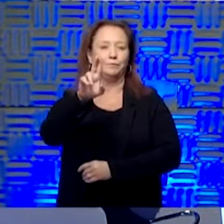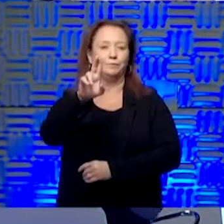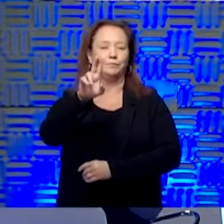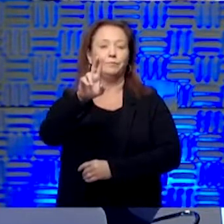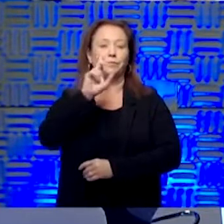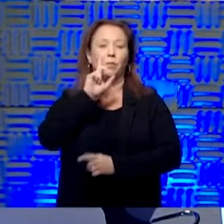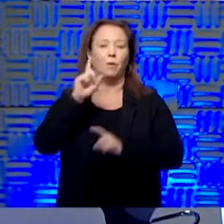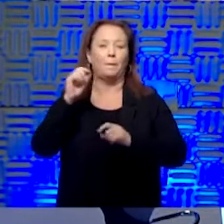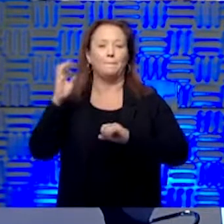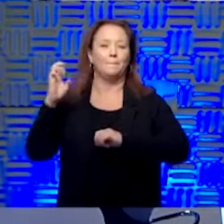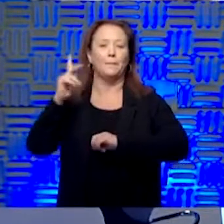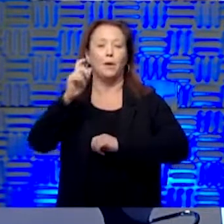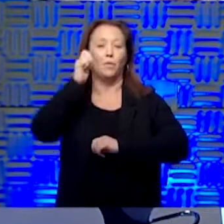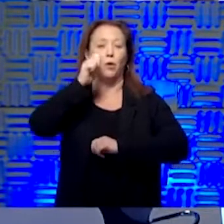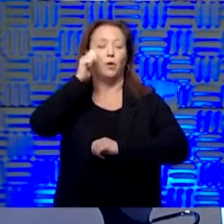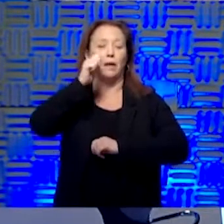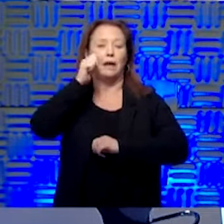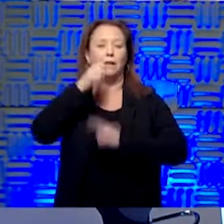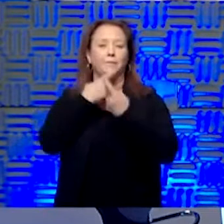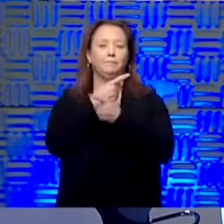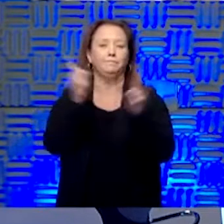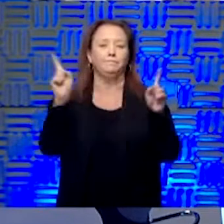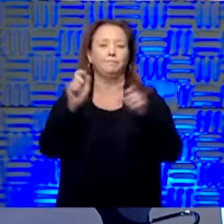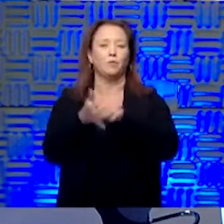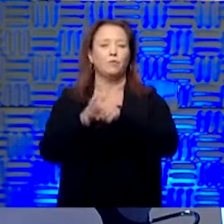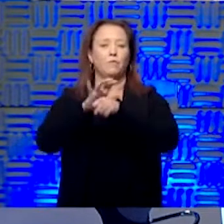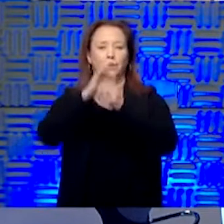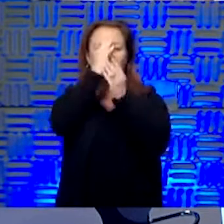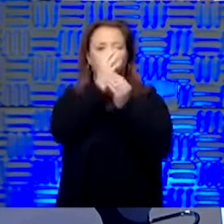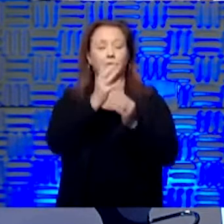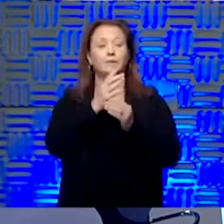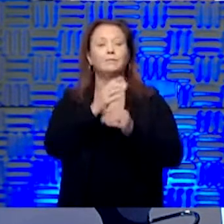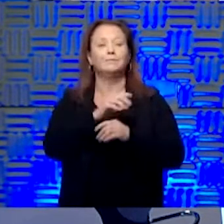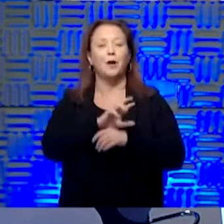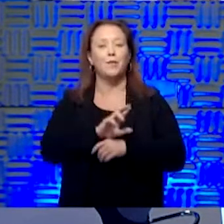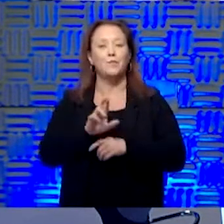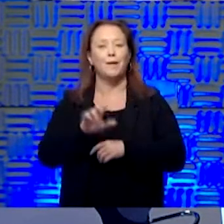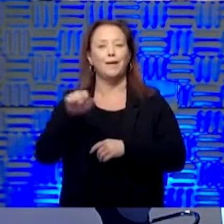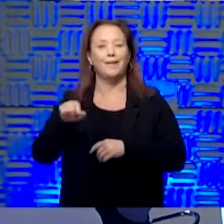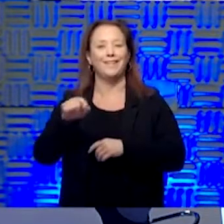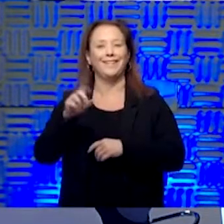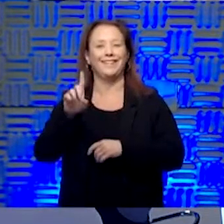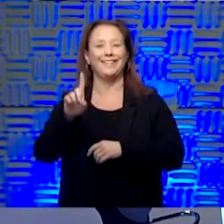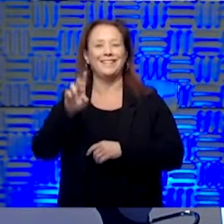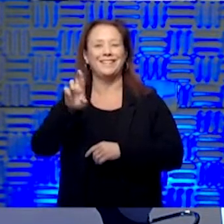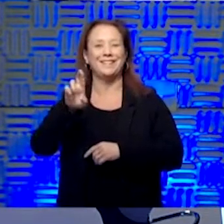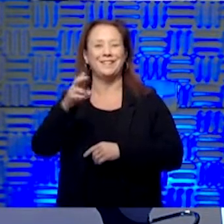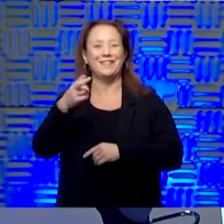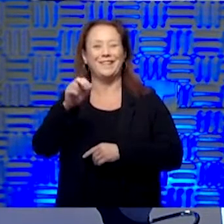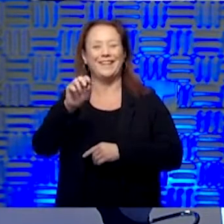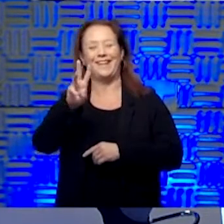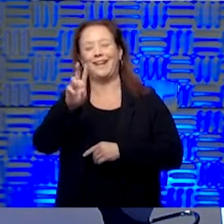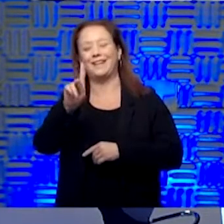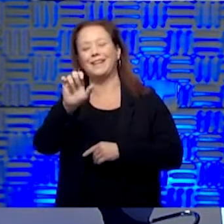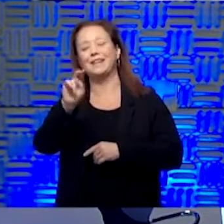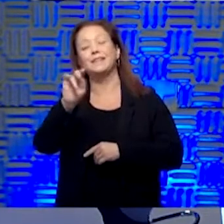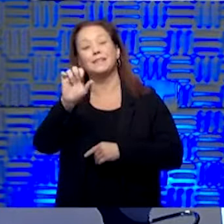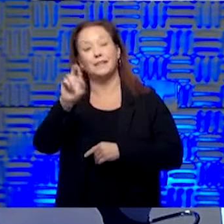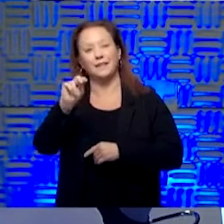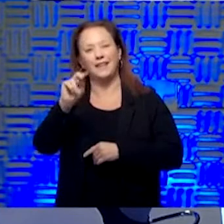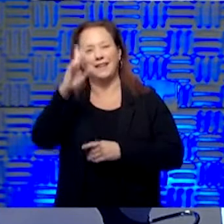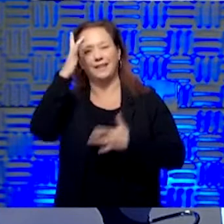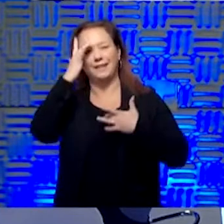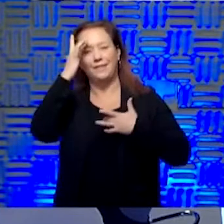with our daily coronavirus briefing. On my right is Dana Hawkinson, Hawkeye. Dana Hawkinson is the Medical Director of